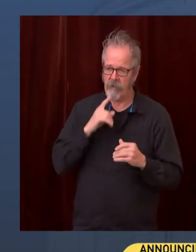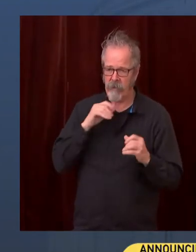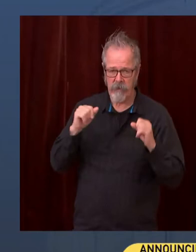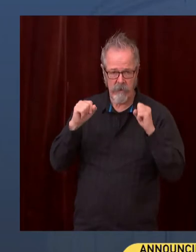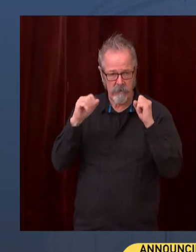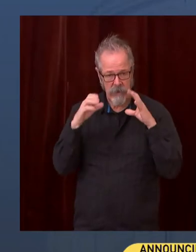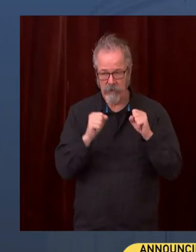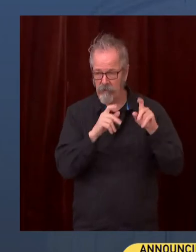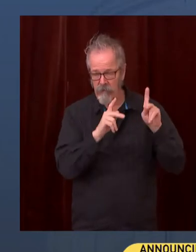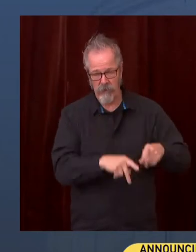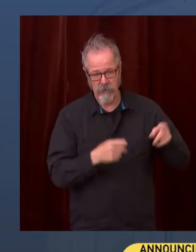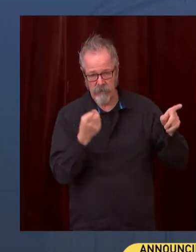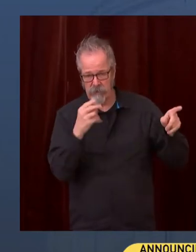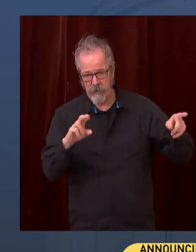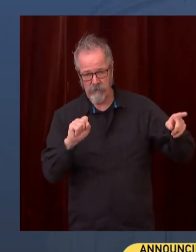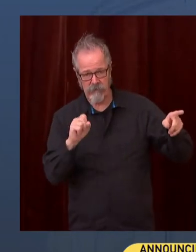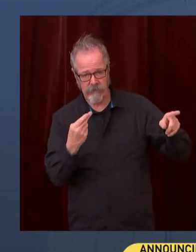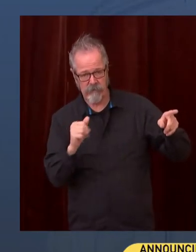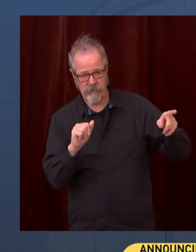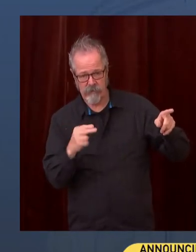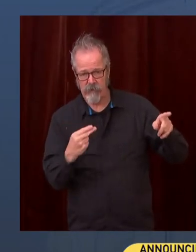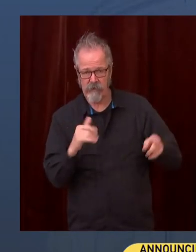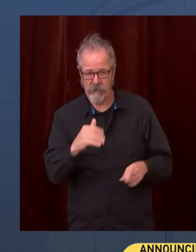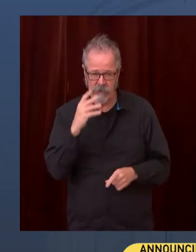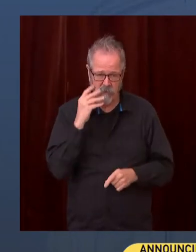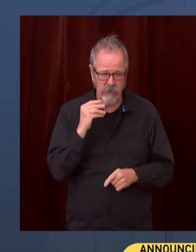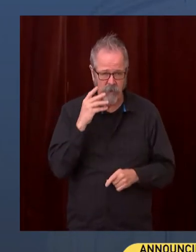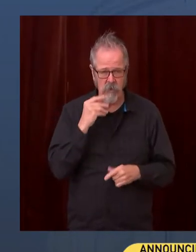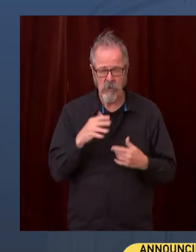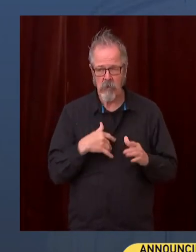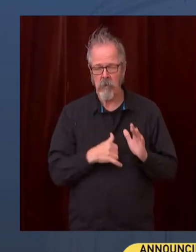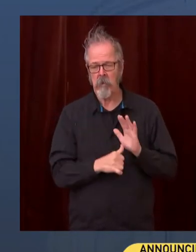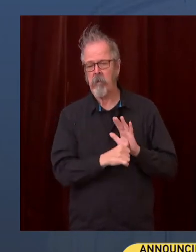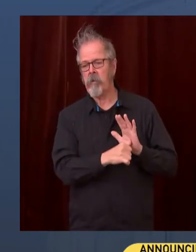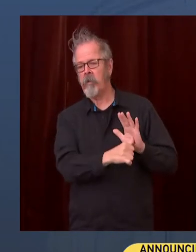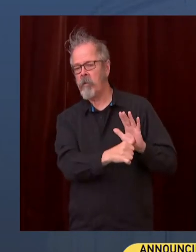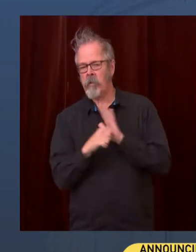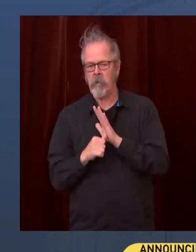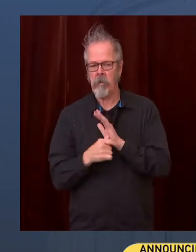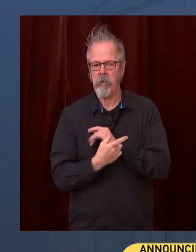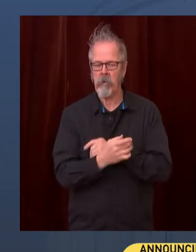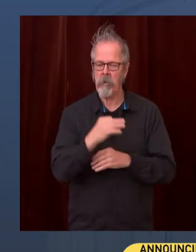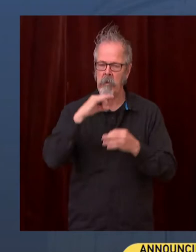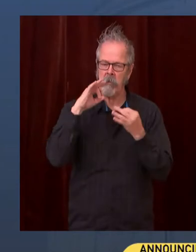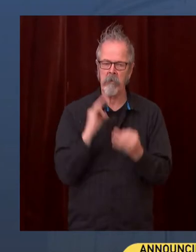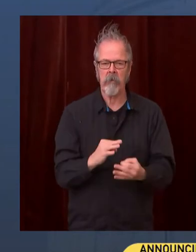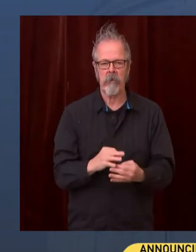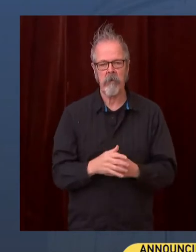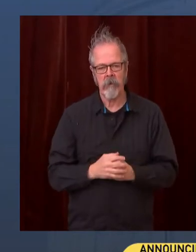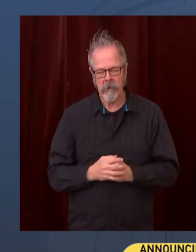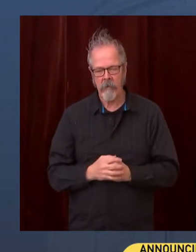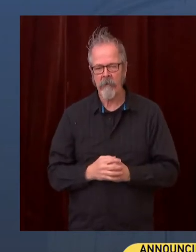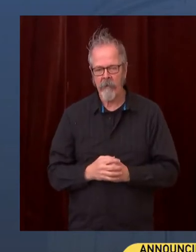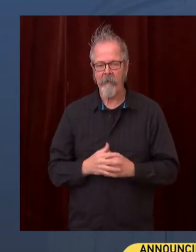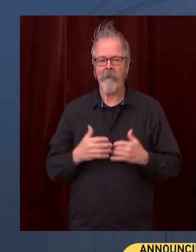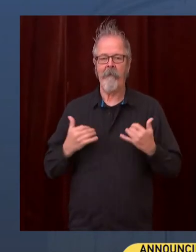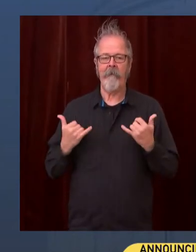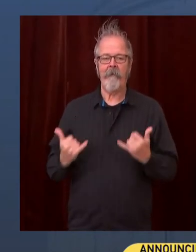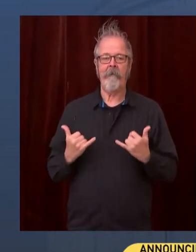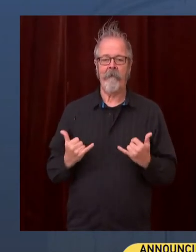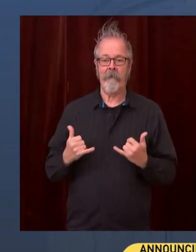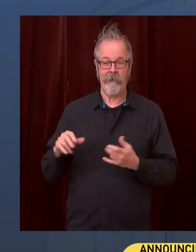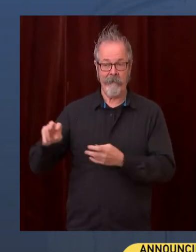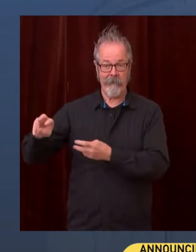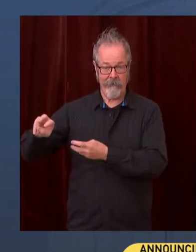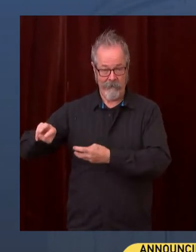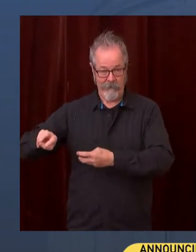your willingness to be here. And you have given us great confidence as we have this very important handoff right now, giving the pandemic that we're up against.